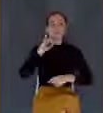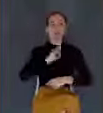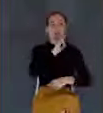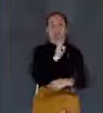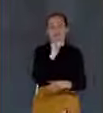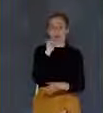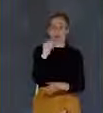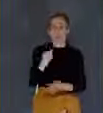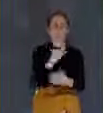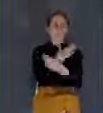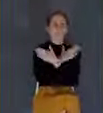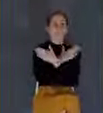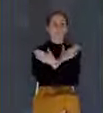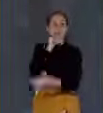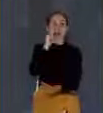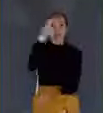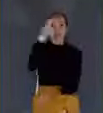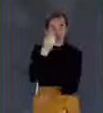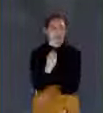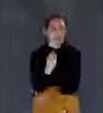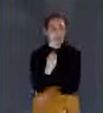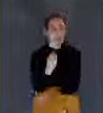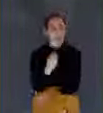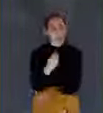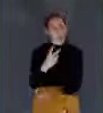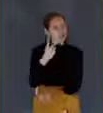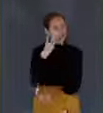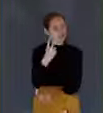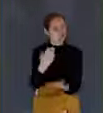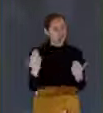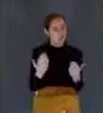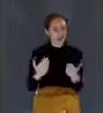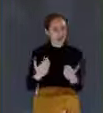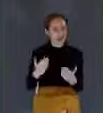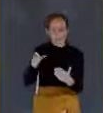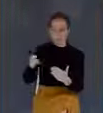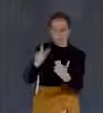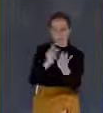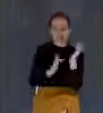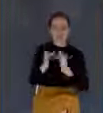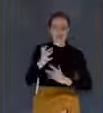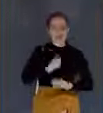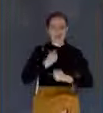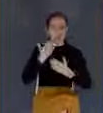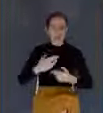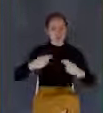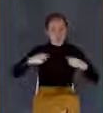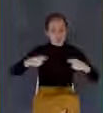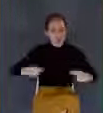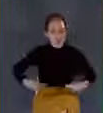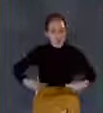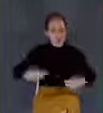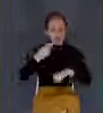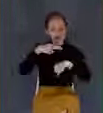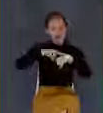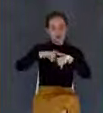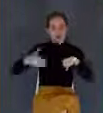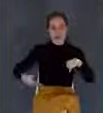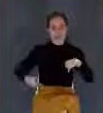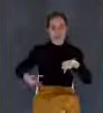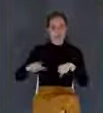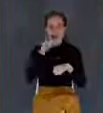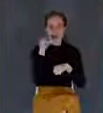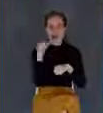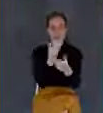So what are we seeing here? These are expressions of his human nature, not his divine nature. On the cross when